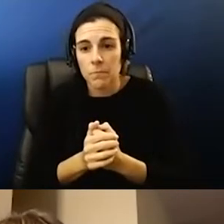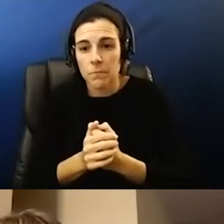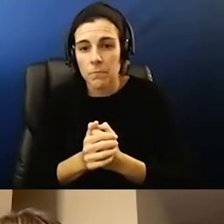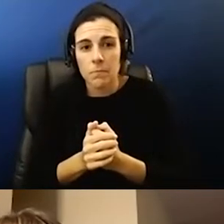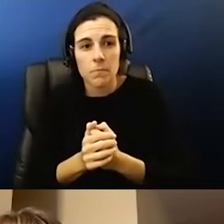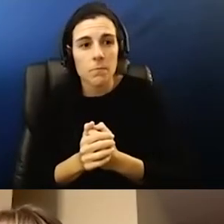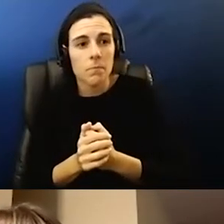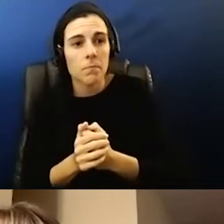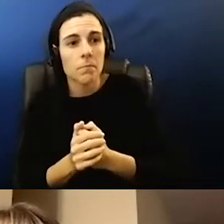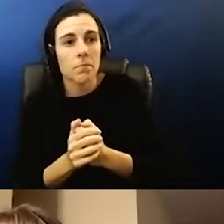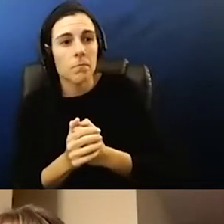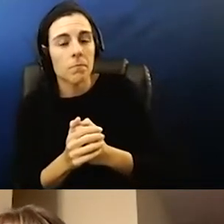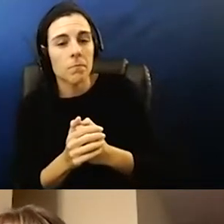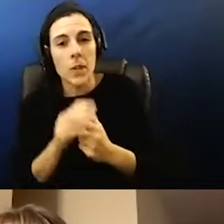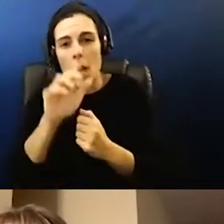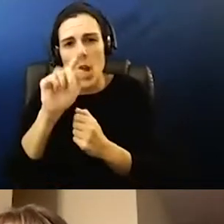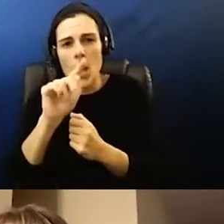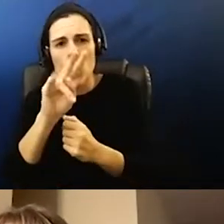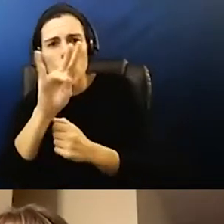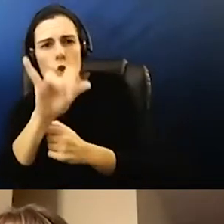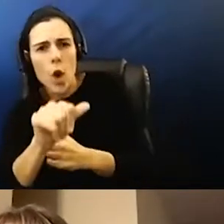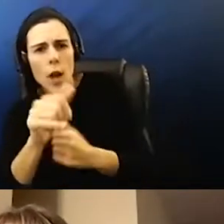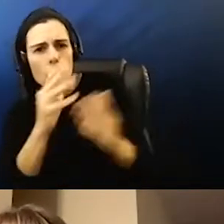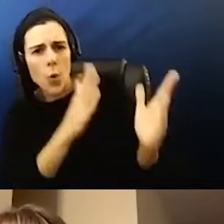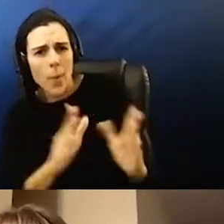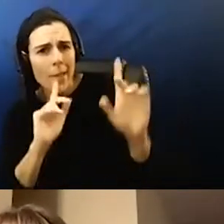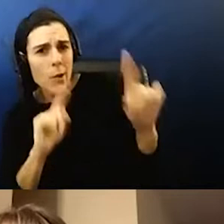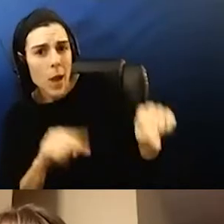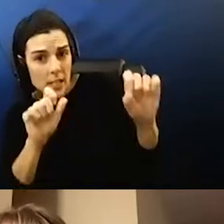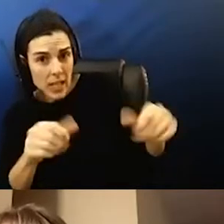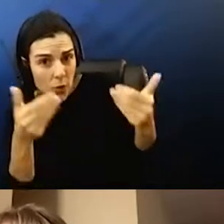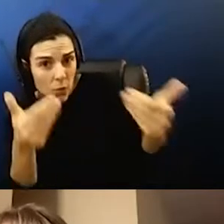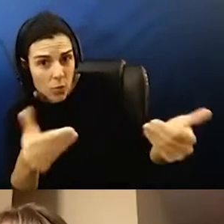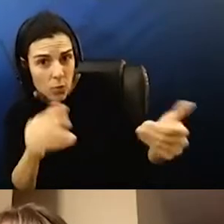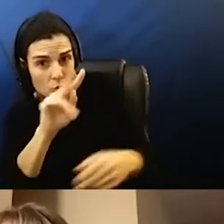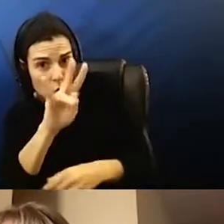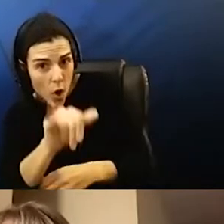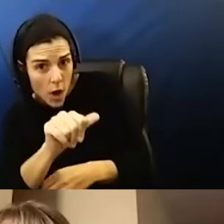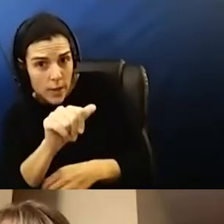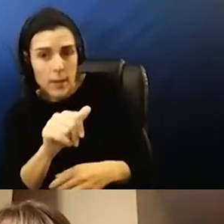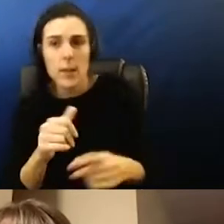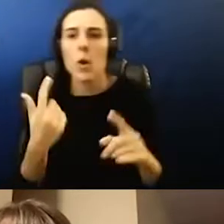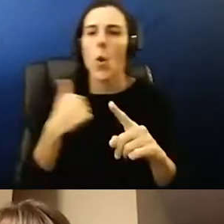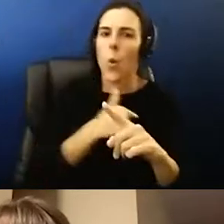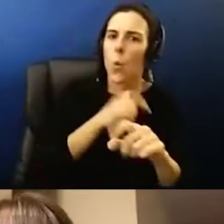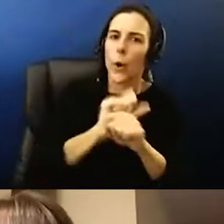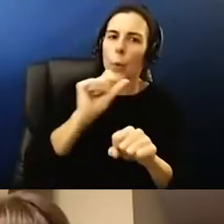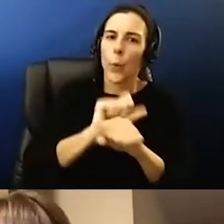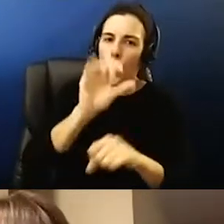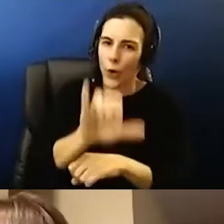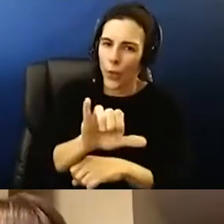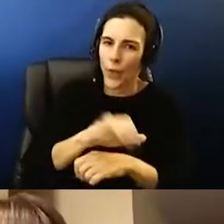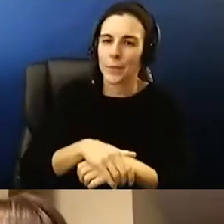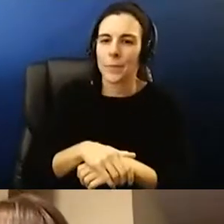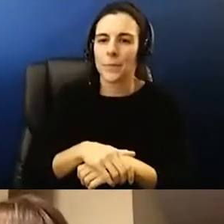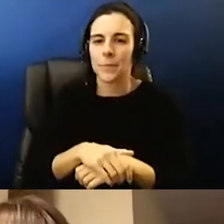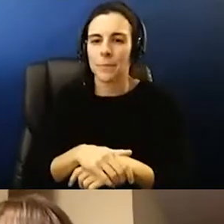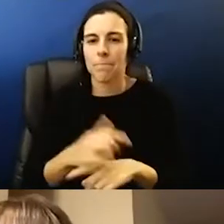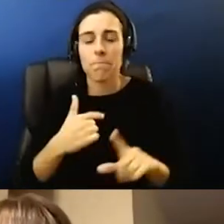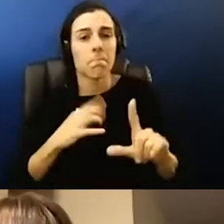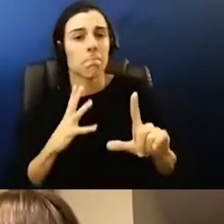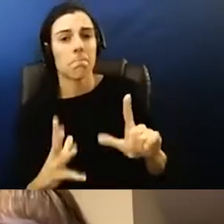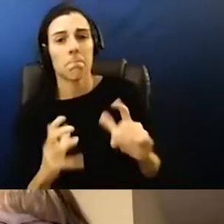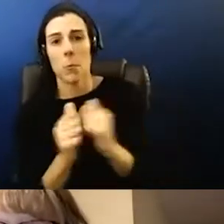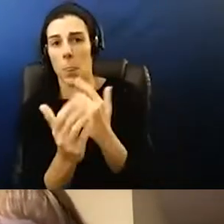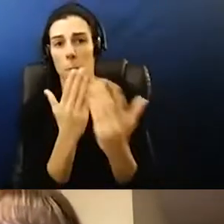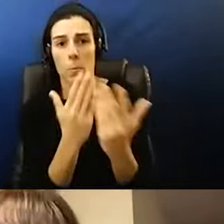Tanya was going to answer to that. She unmuted. Is that something that you can speak to, Tanya? We're working on it on a lot of fronts, so. I'm fine with whoever